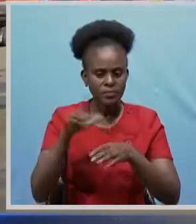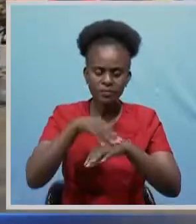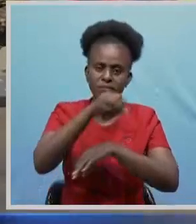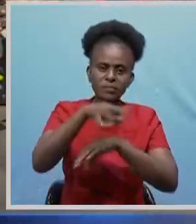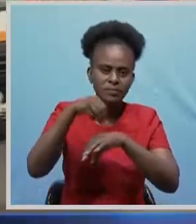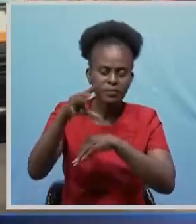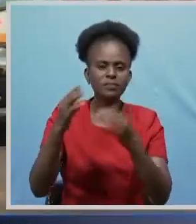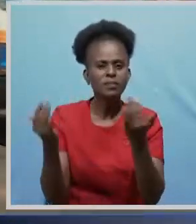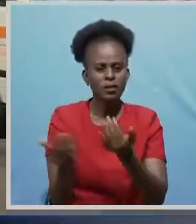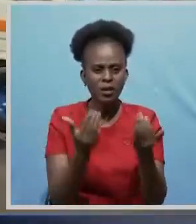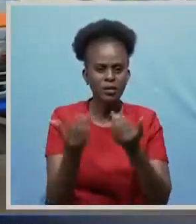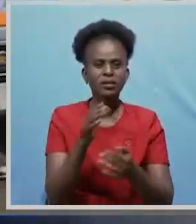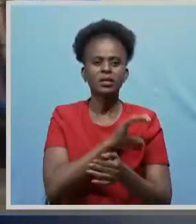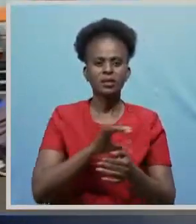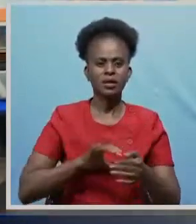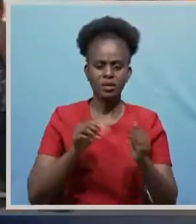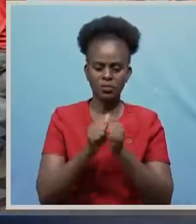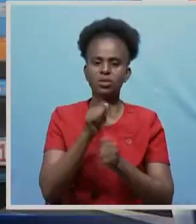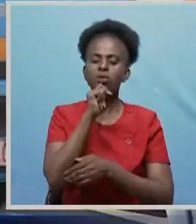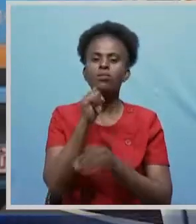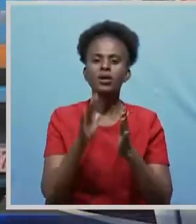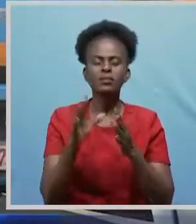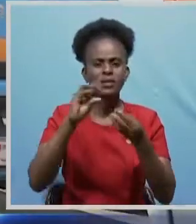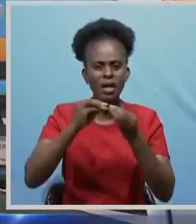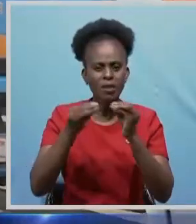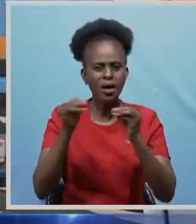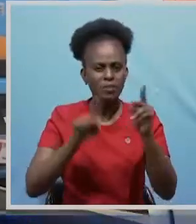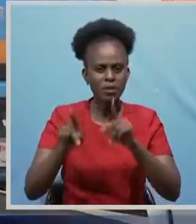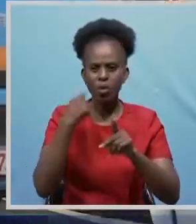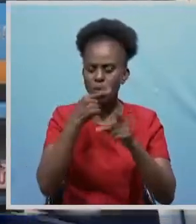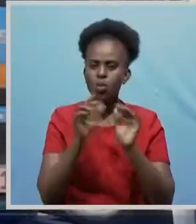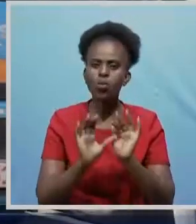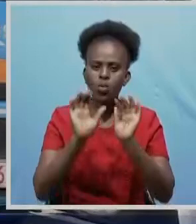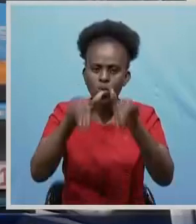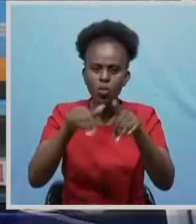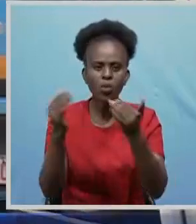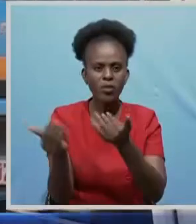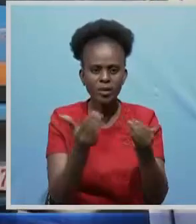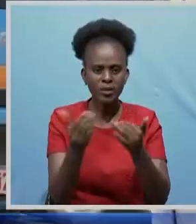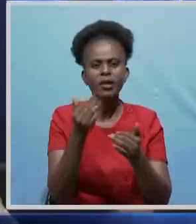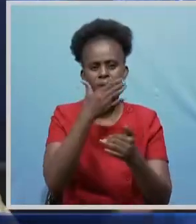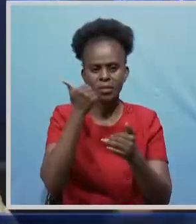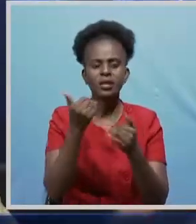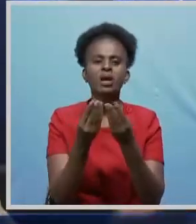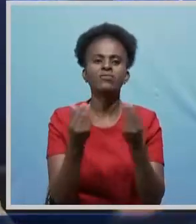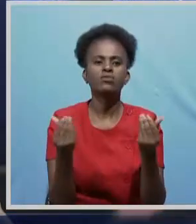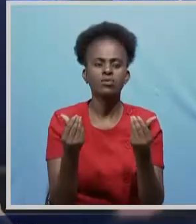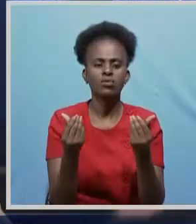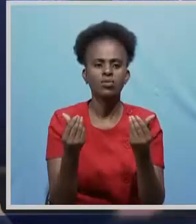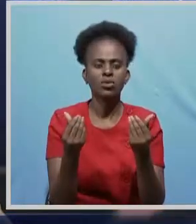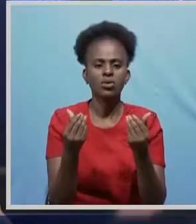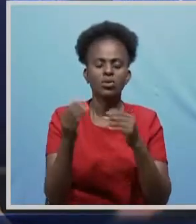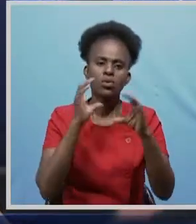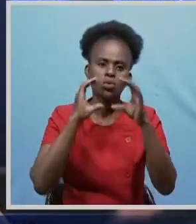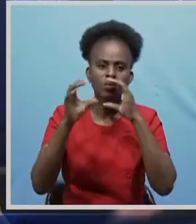bus operators and owners to adjust the number of passengers ferried in view of the pandemic. The Minister of